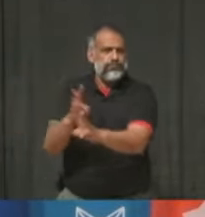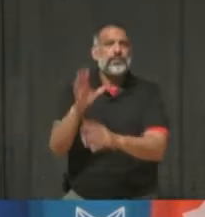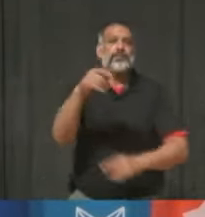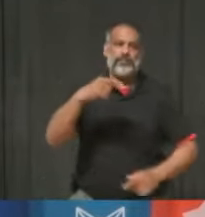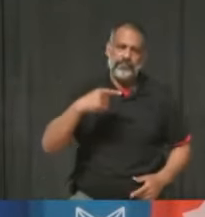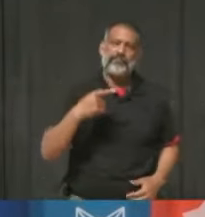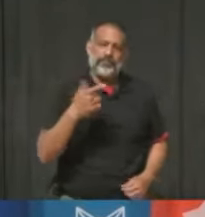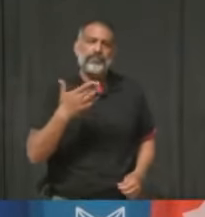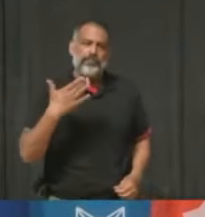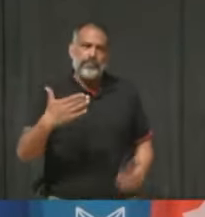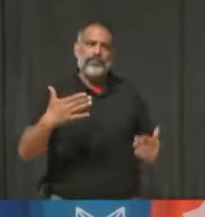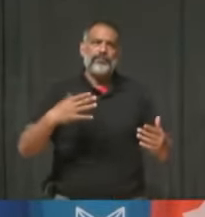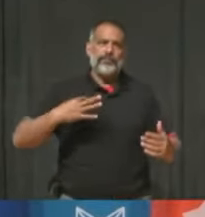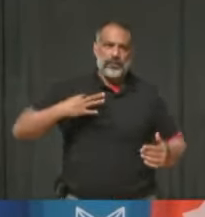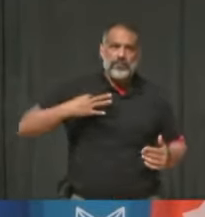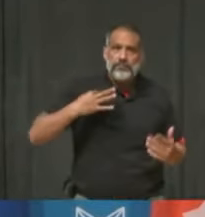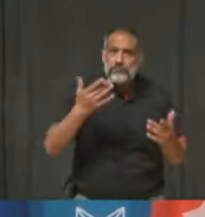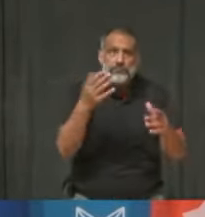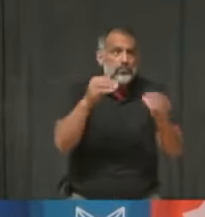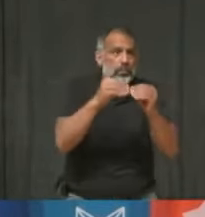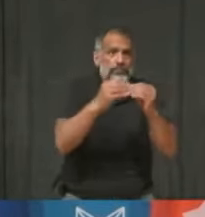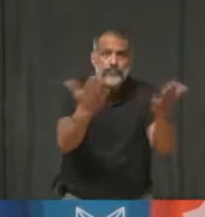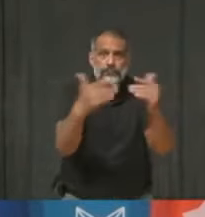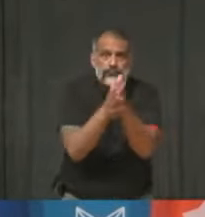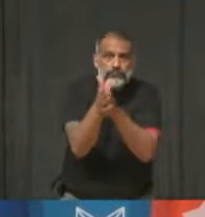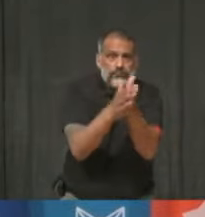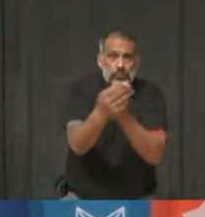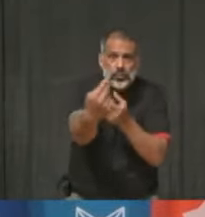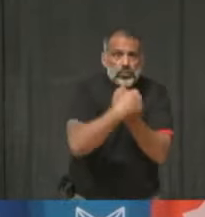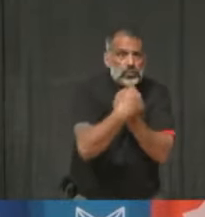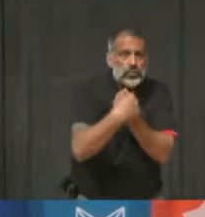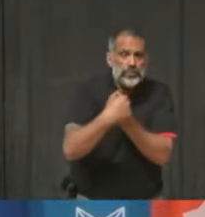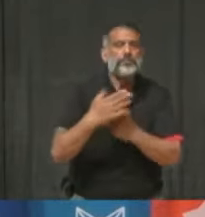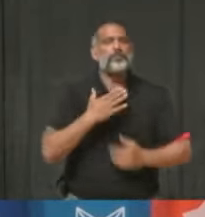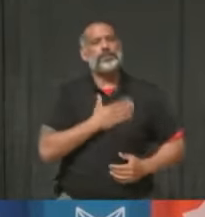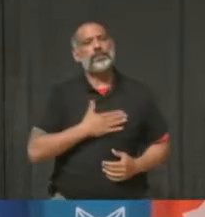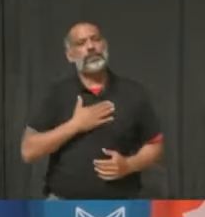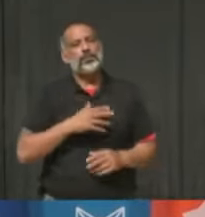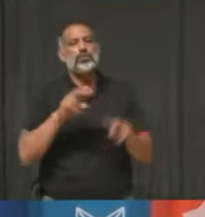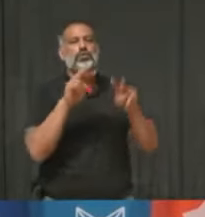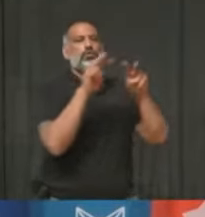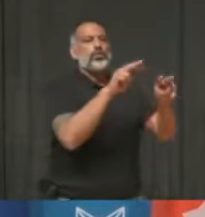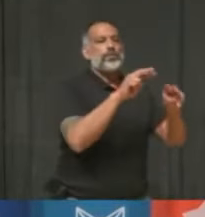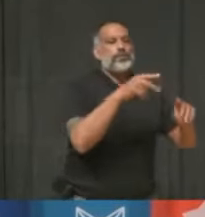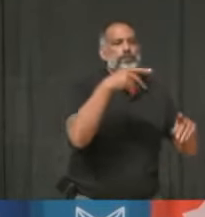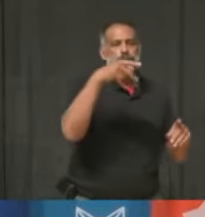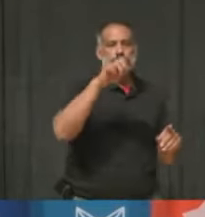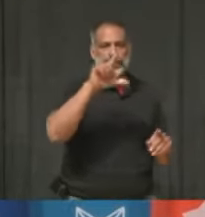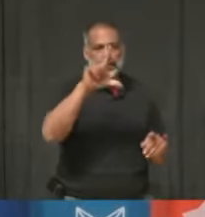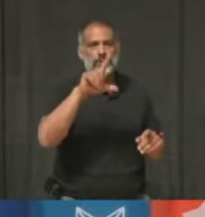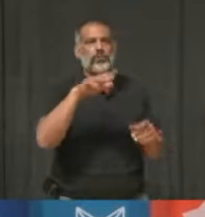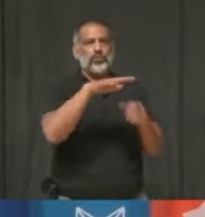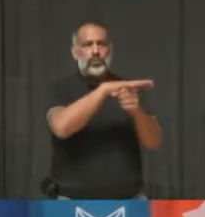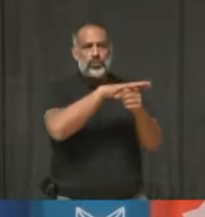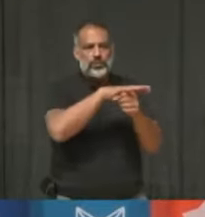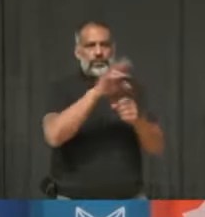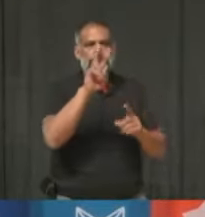individuals and organisations who wish to support this initiative to visit peelvaccinehub.ca.